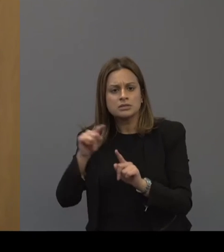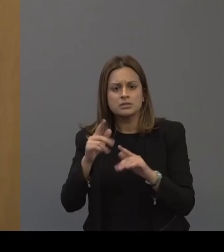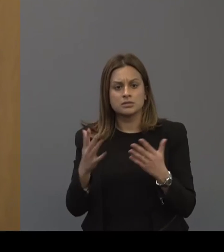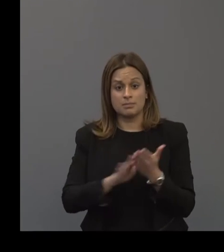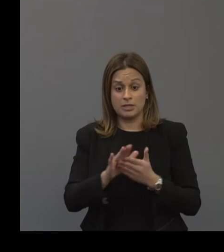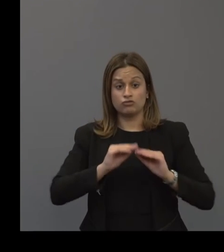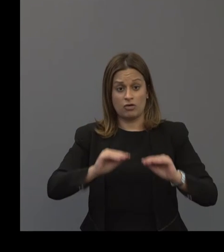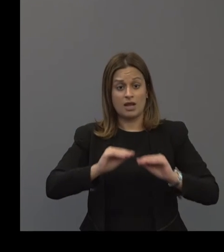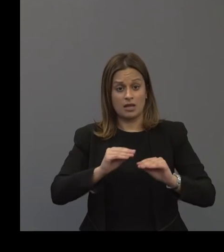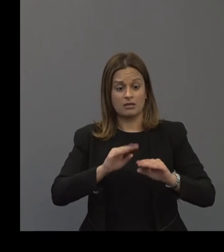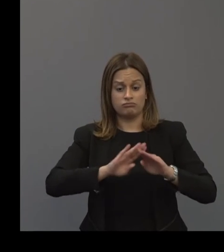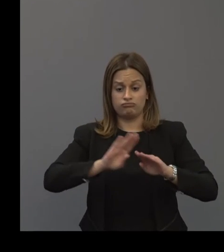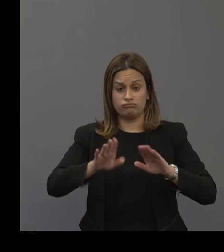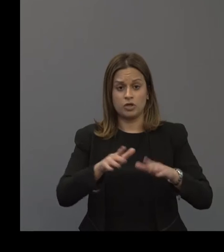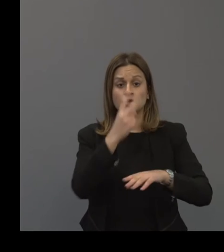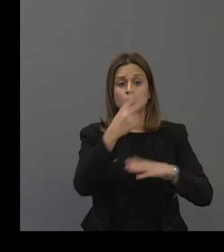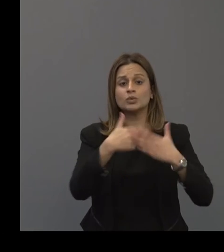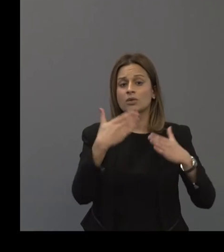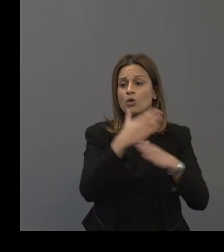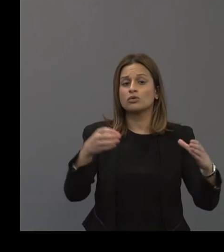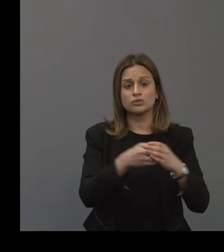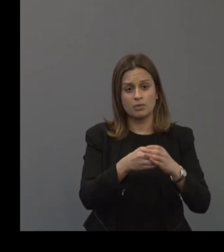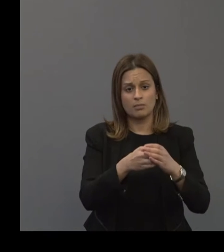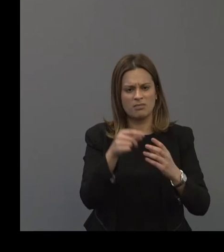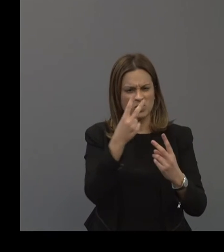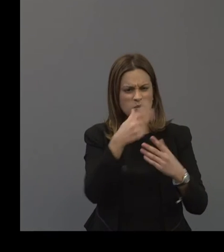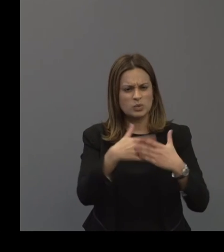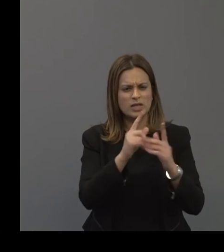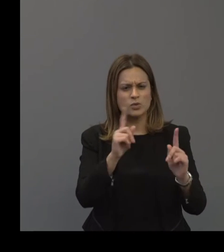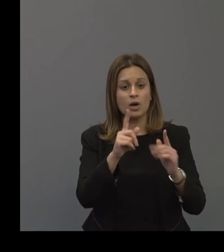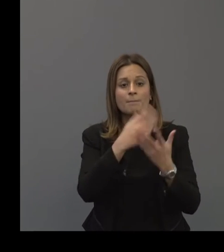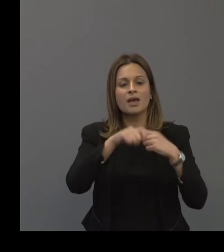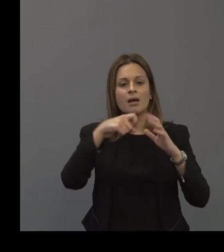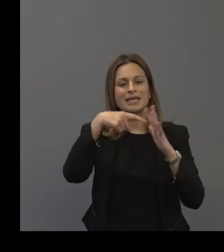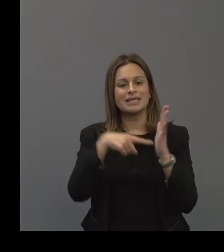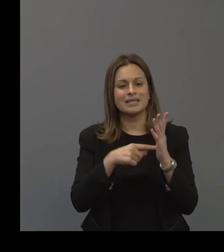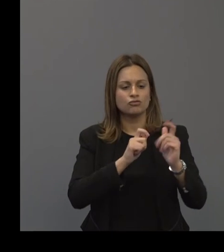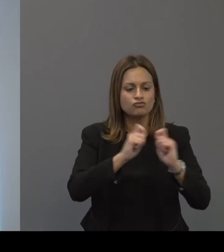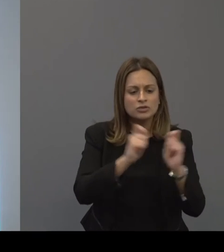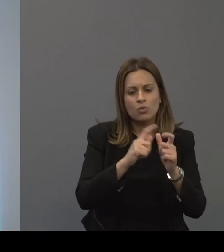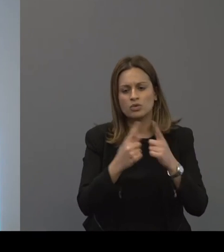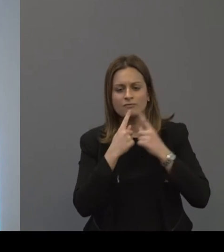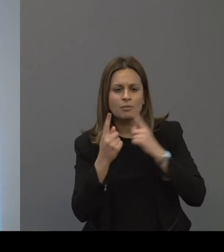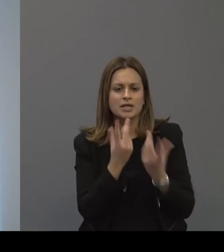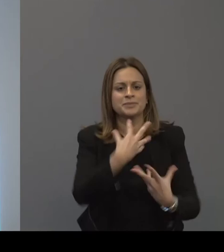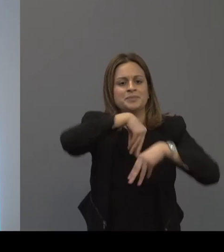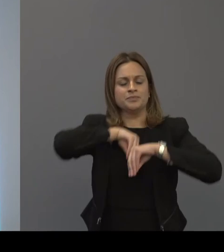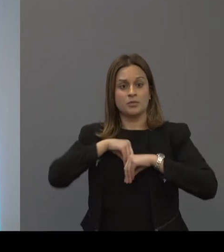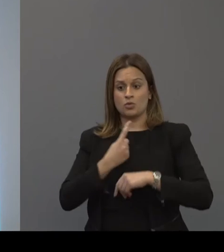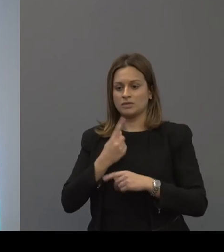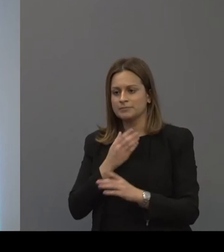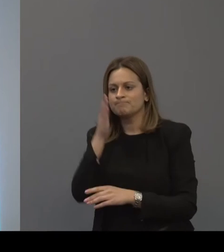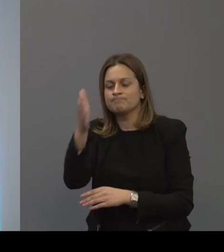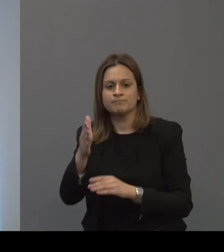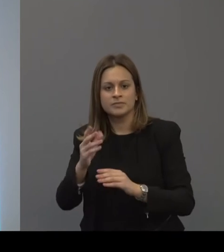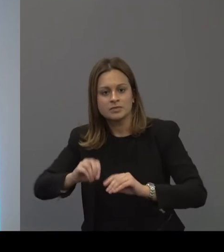only put on the training workshop which is a two-day workshop that gives you a kit, all the materials, you're ready to go to deliver the program